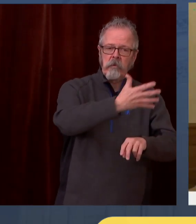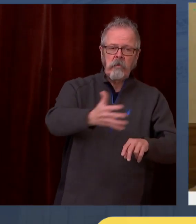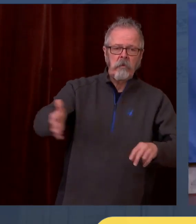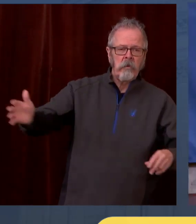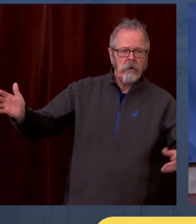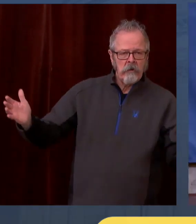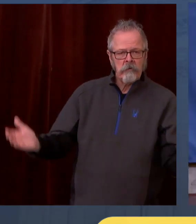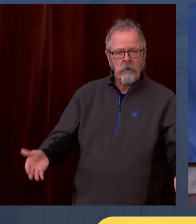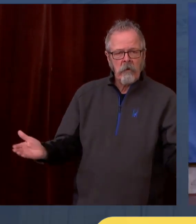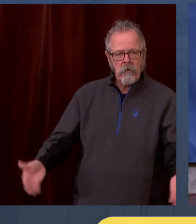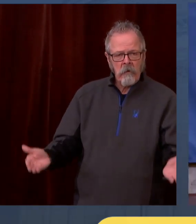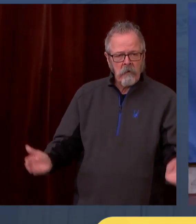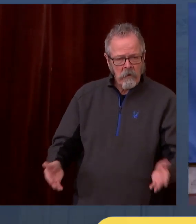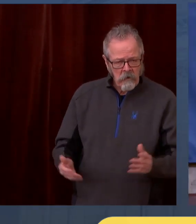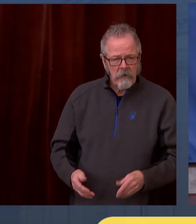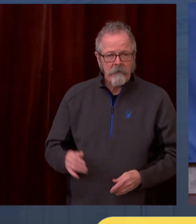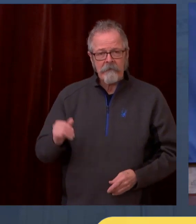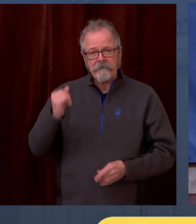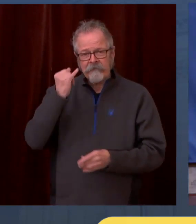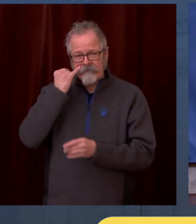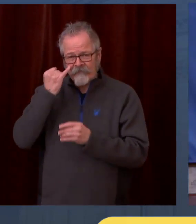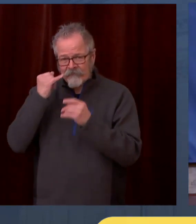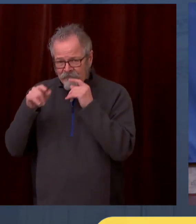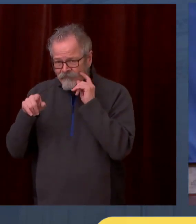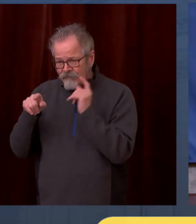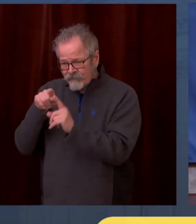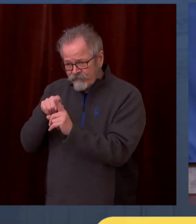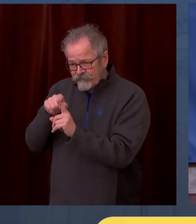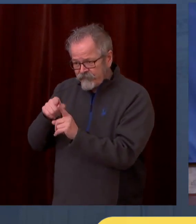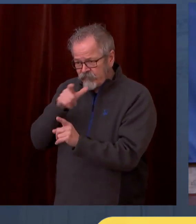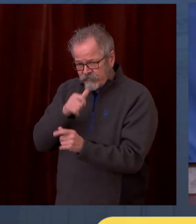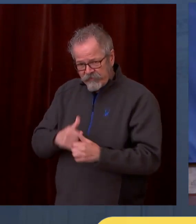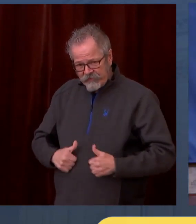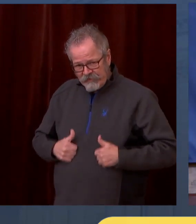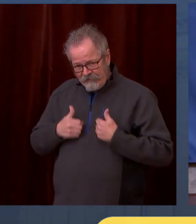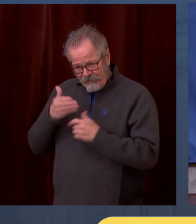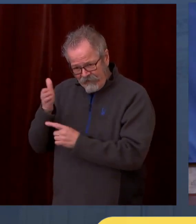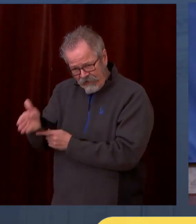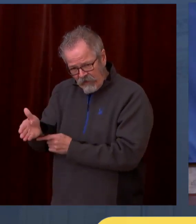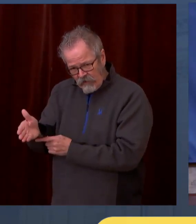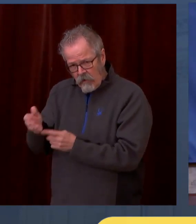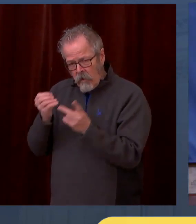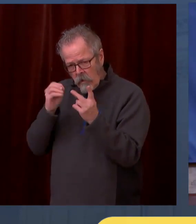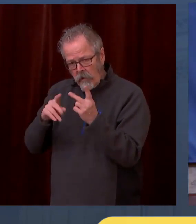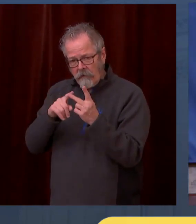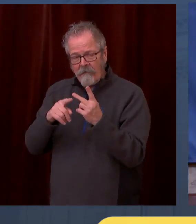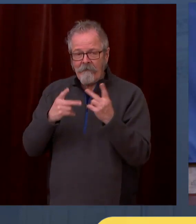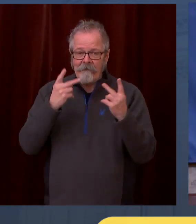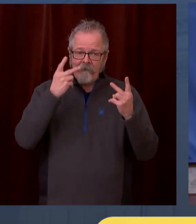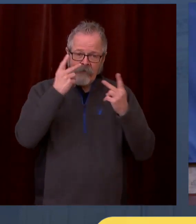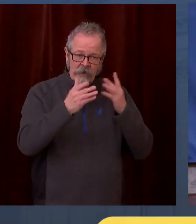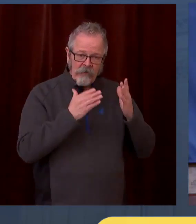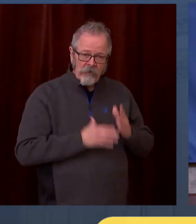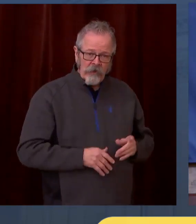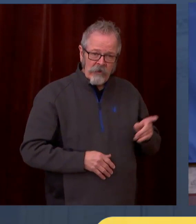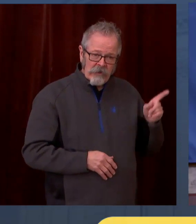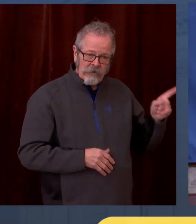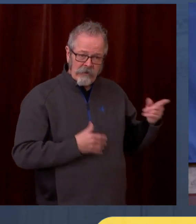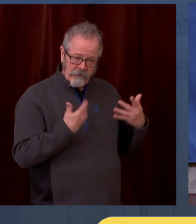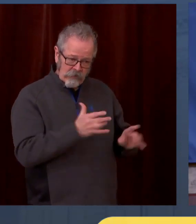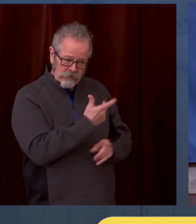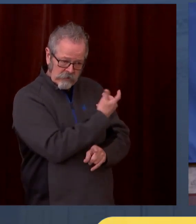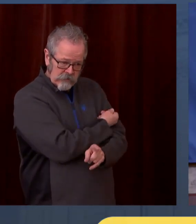of a long-term care facility or their guests are vaccinated, our folks will now be able to have indoor